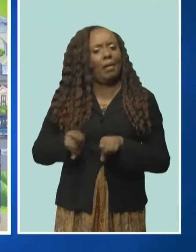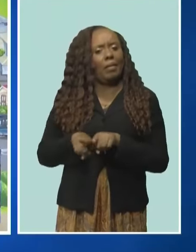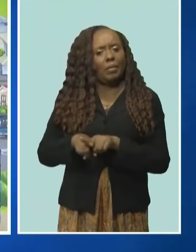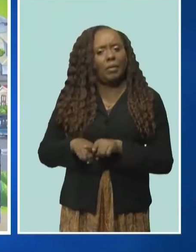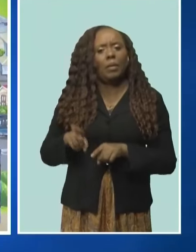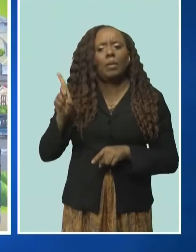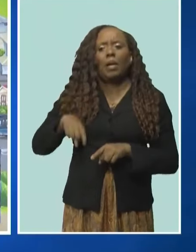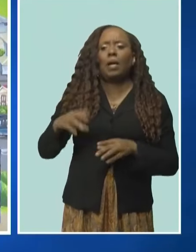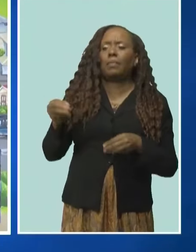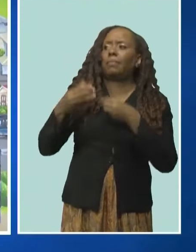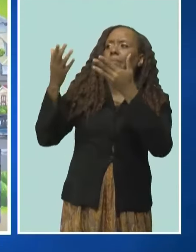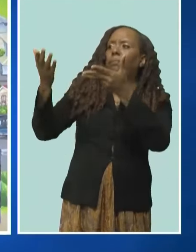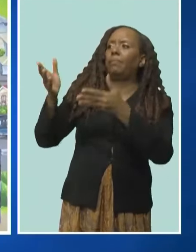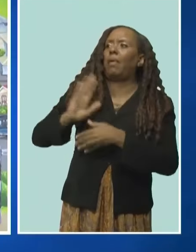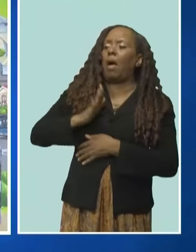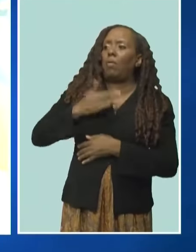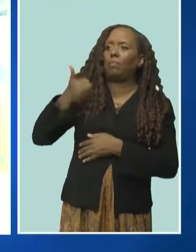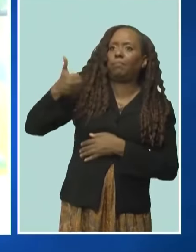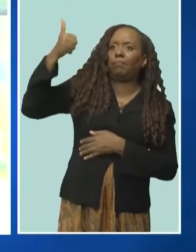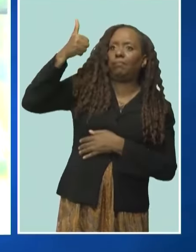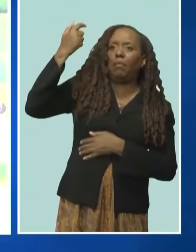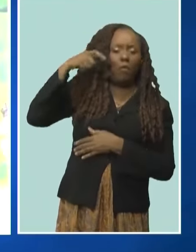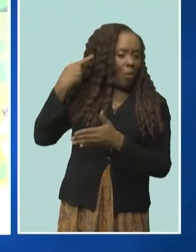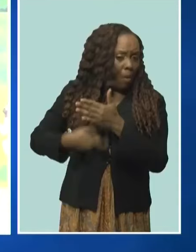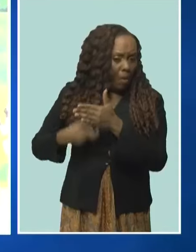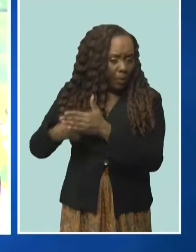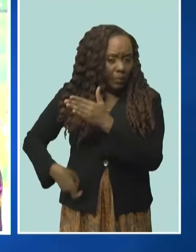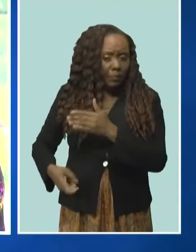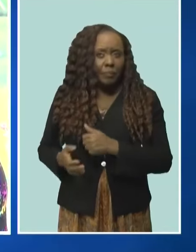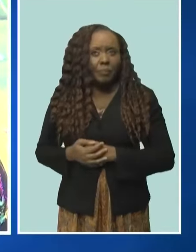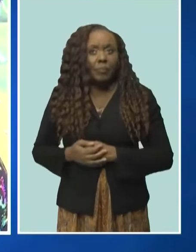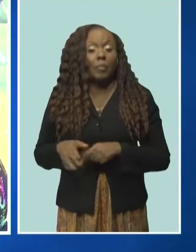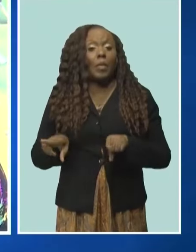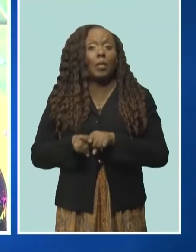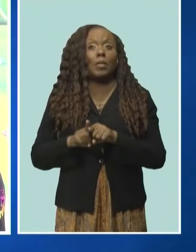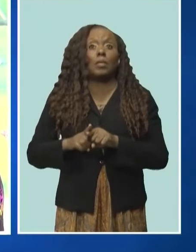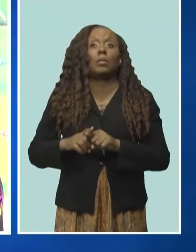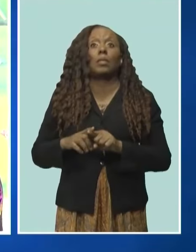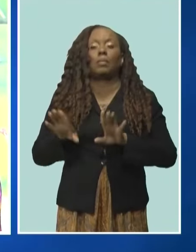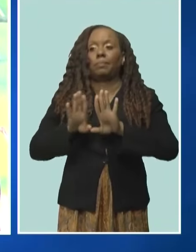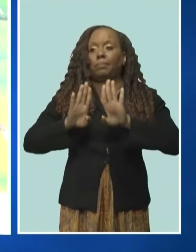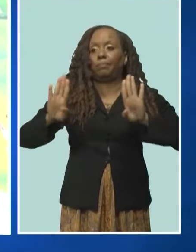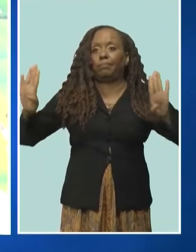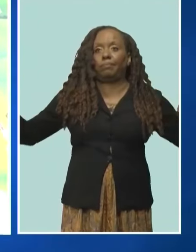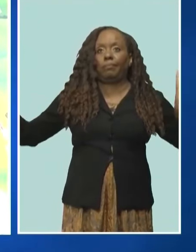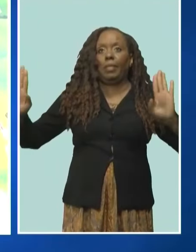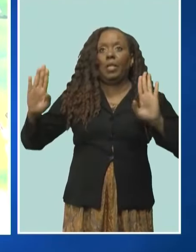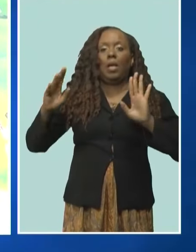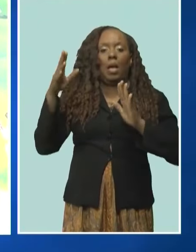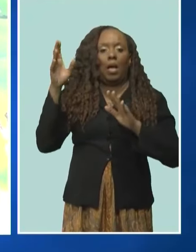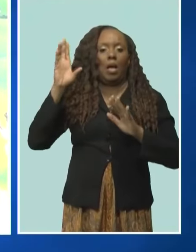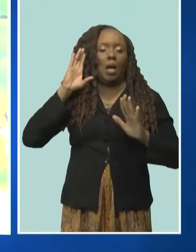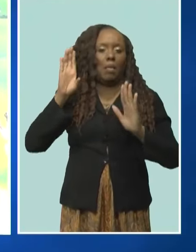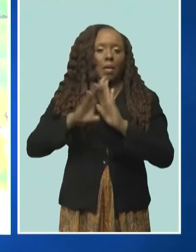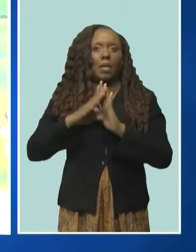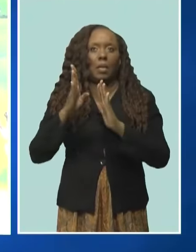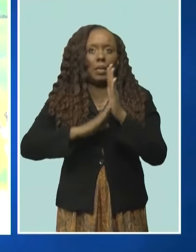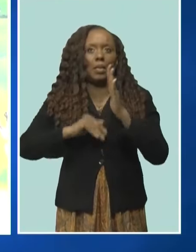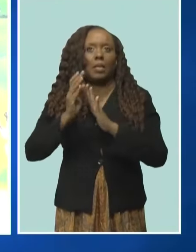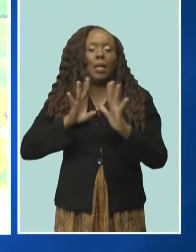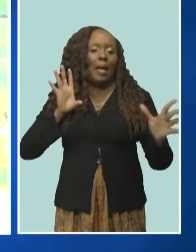what the rates and what we put in the hotel. The resort is also developing a mural in its foyer to coincide with the ICC